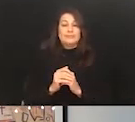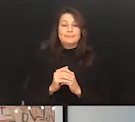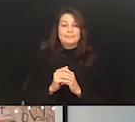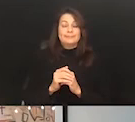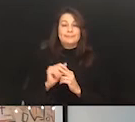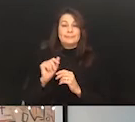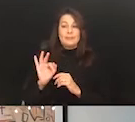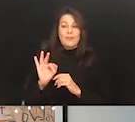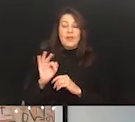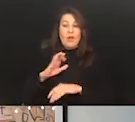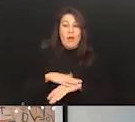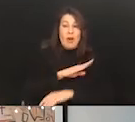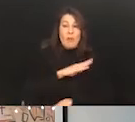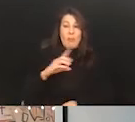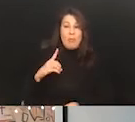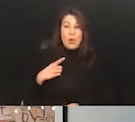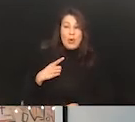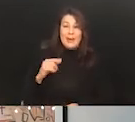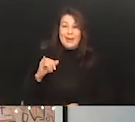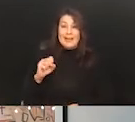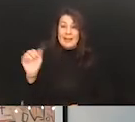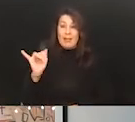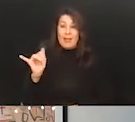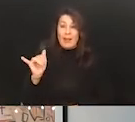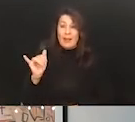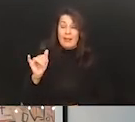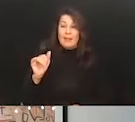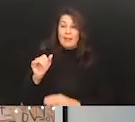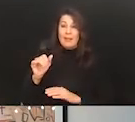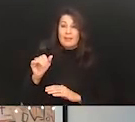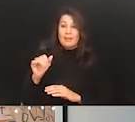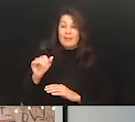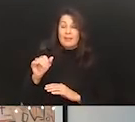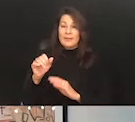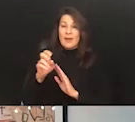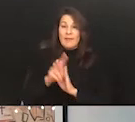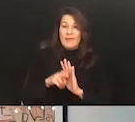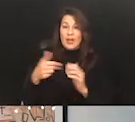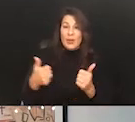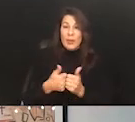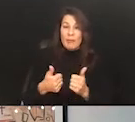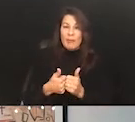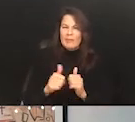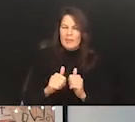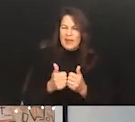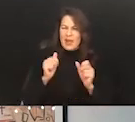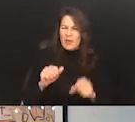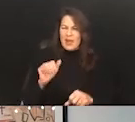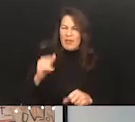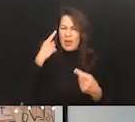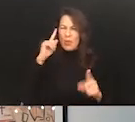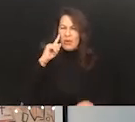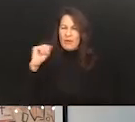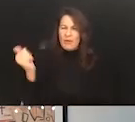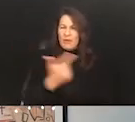if, if the onboarding is essentially like a video game, how, how does that work for everyone? And is that